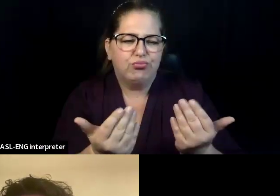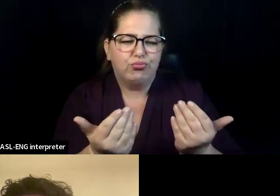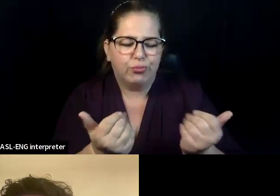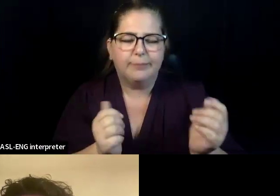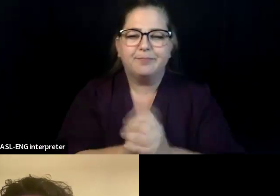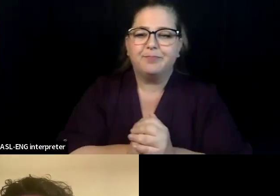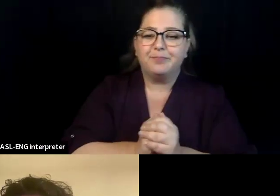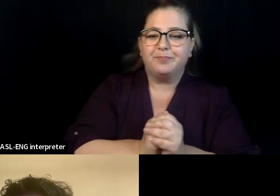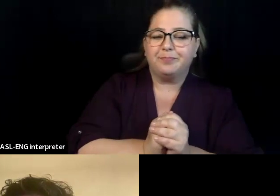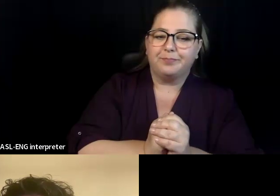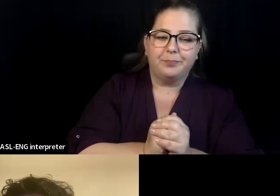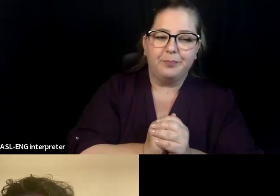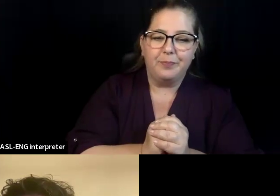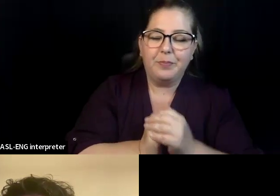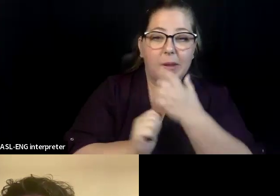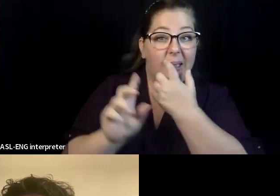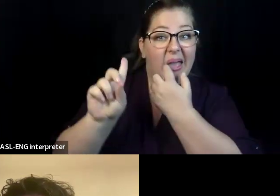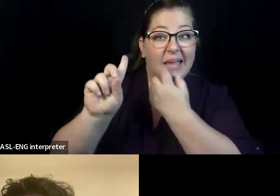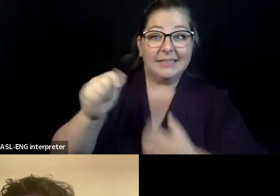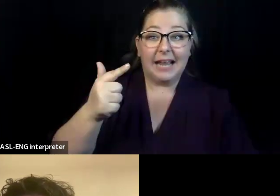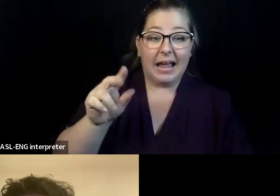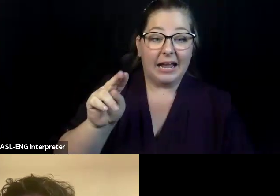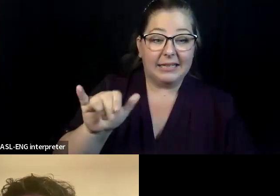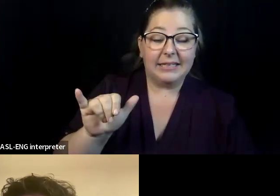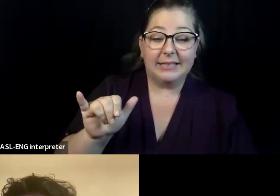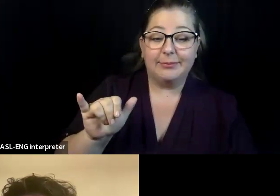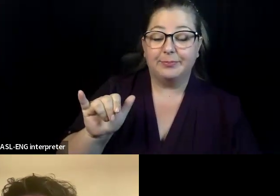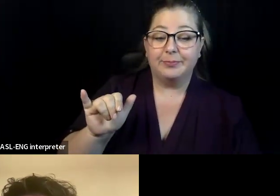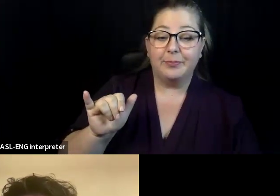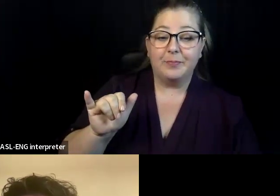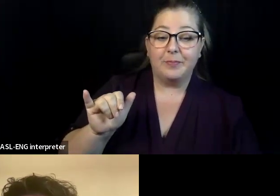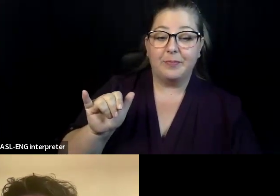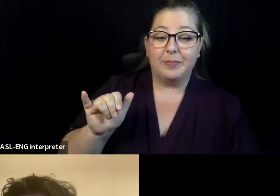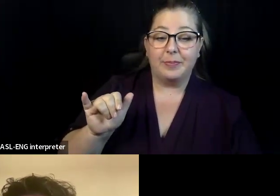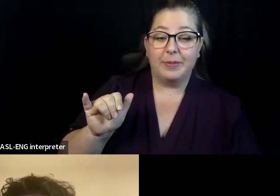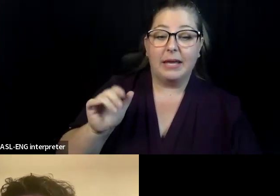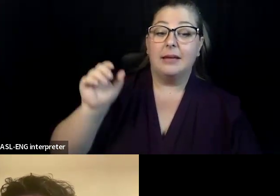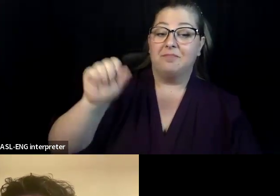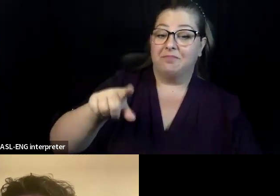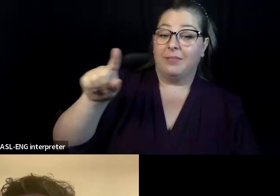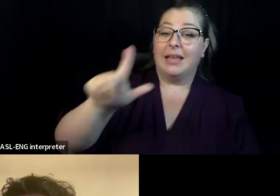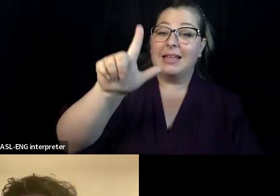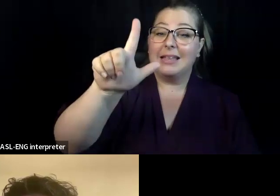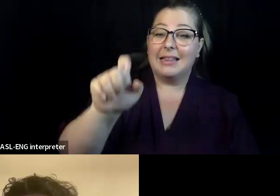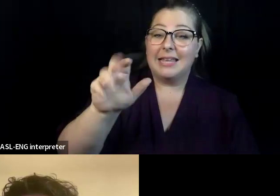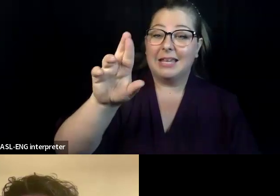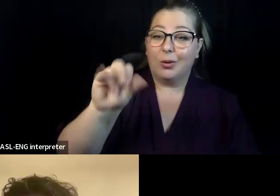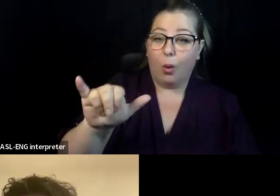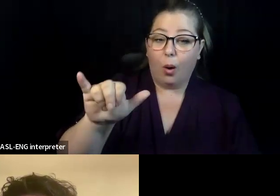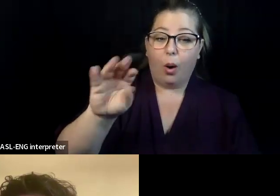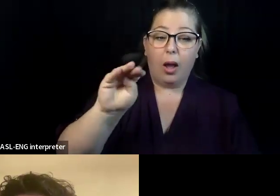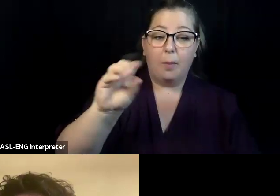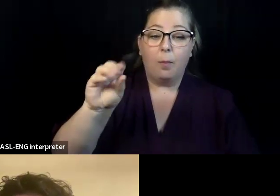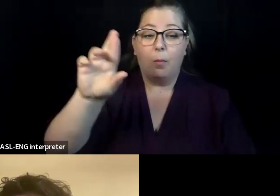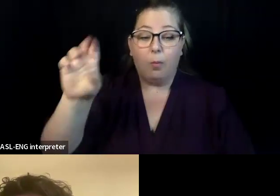Okay. Um, from Leroy Moore. Congrats. Leroy Moore. As Emily